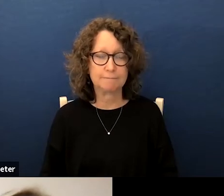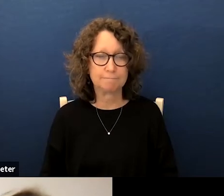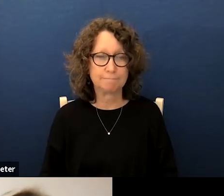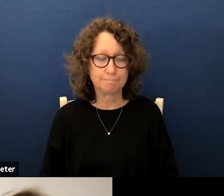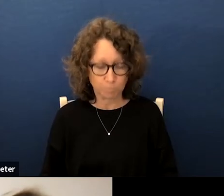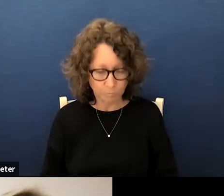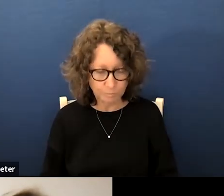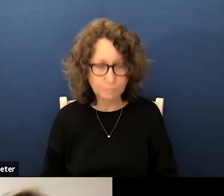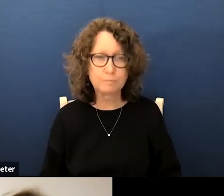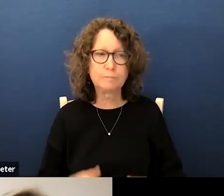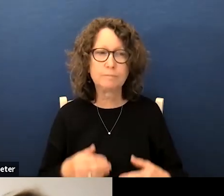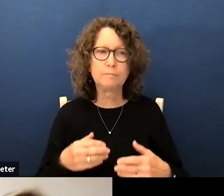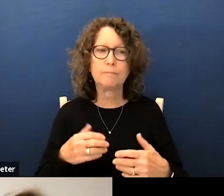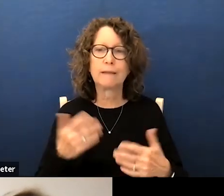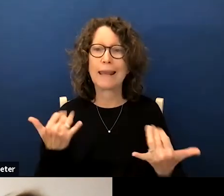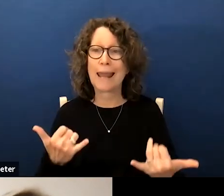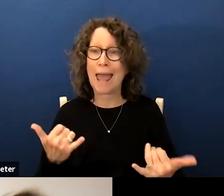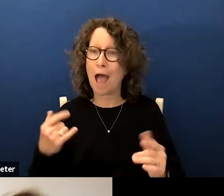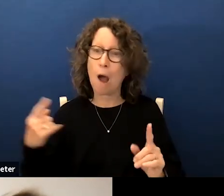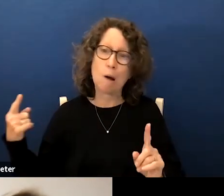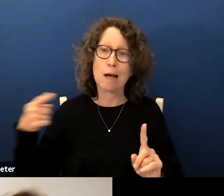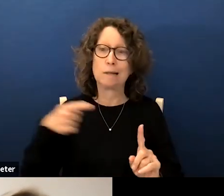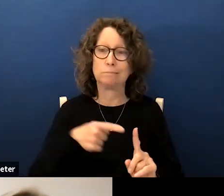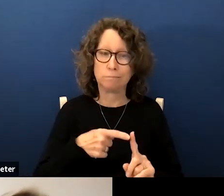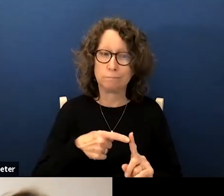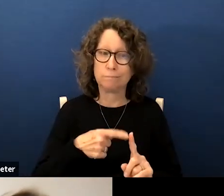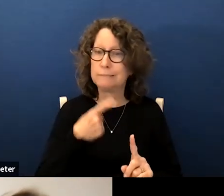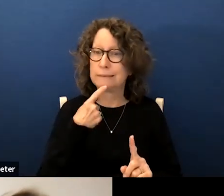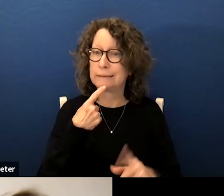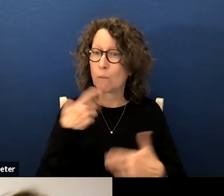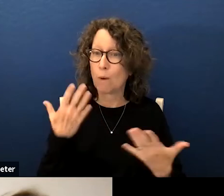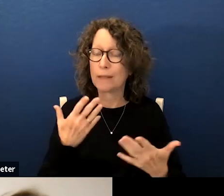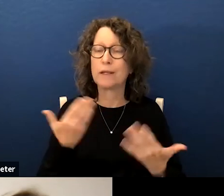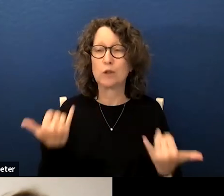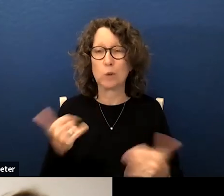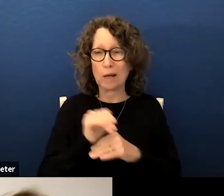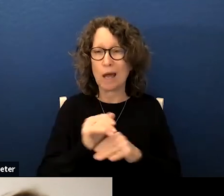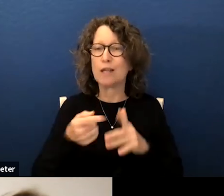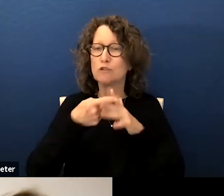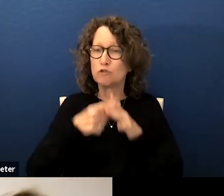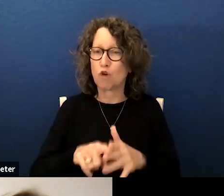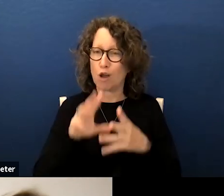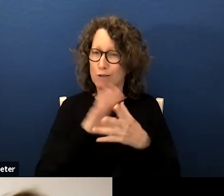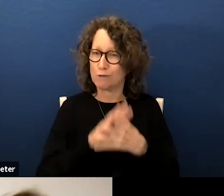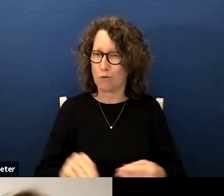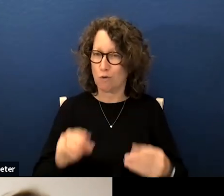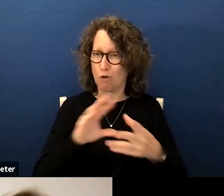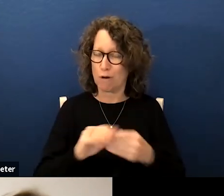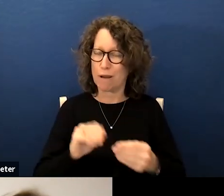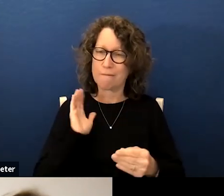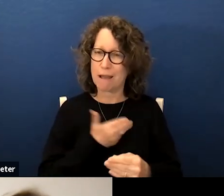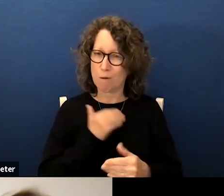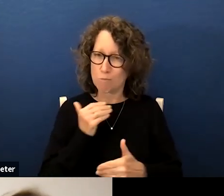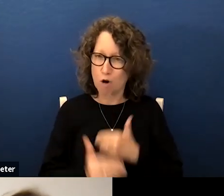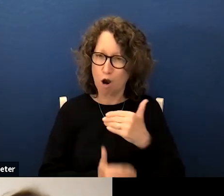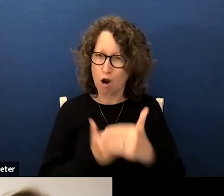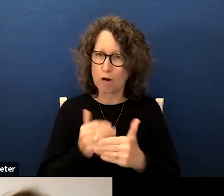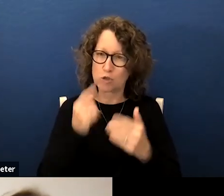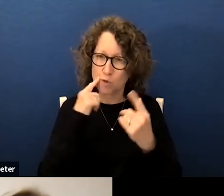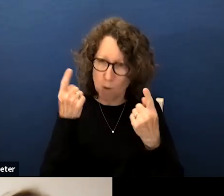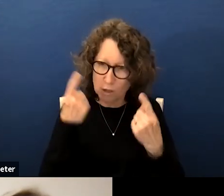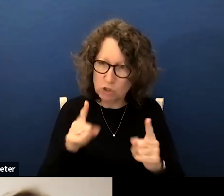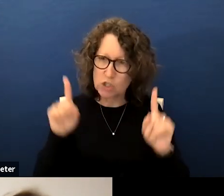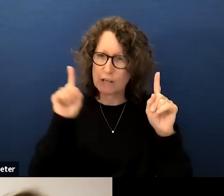so i'm going to bring us home with this and that is tonight we've begun to tell the story of the progress being made towards achieving